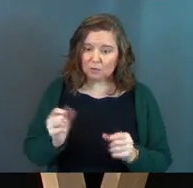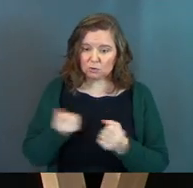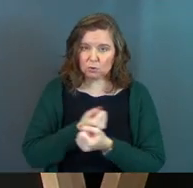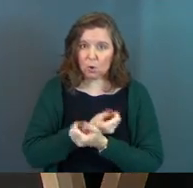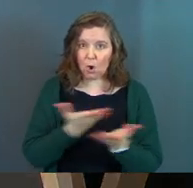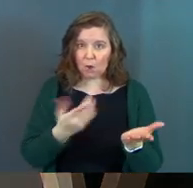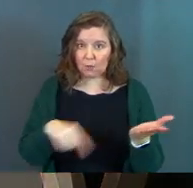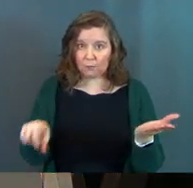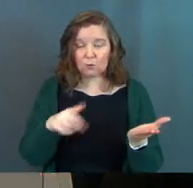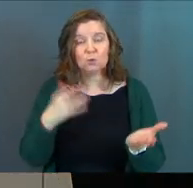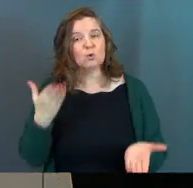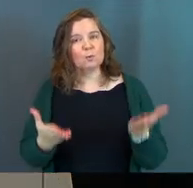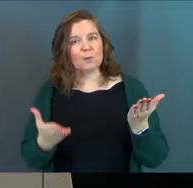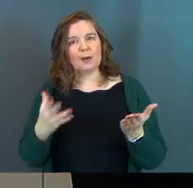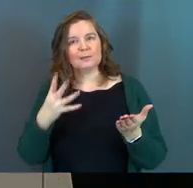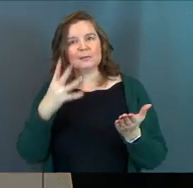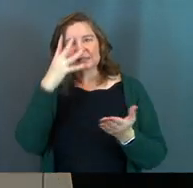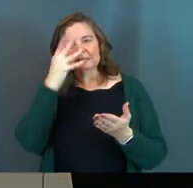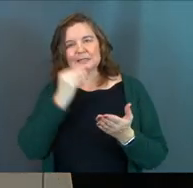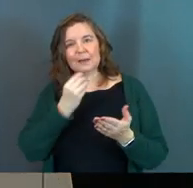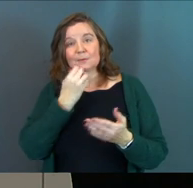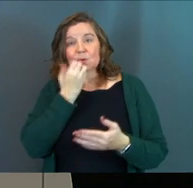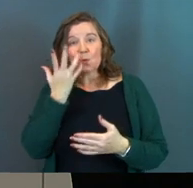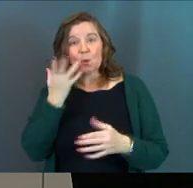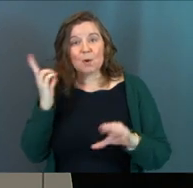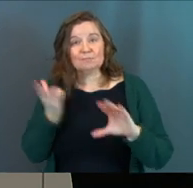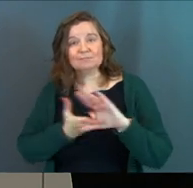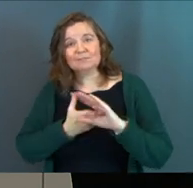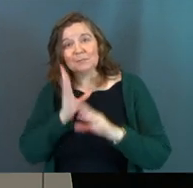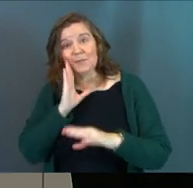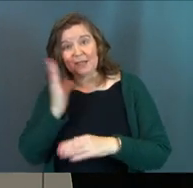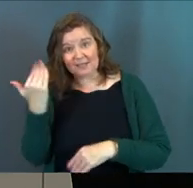to all of you, you probably slept in a warm bed last night.